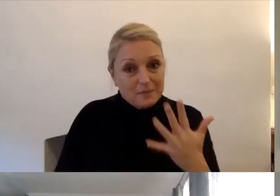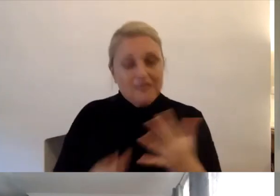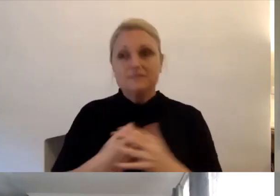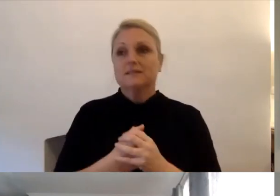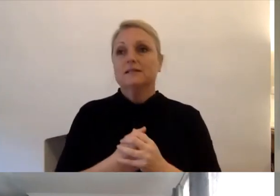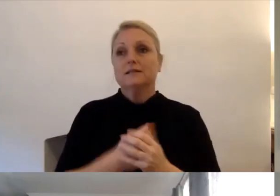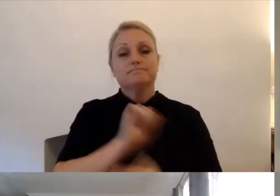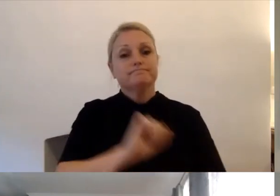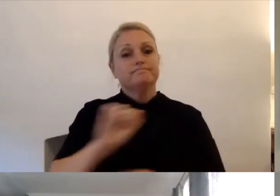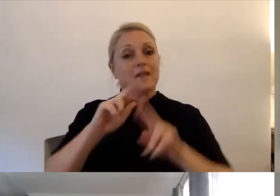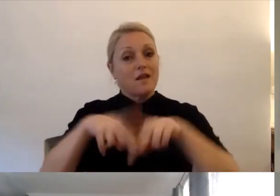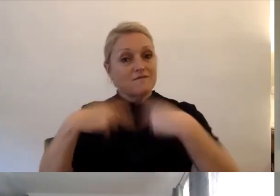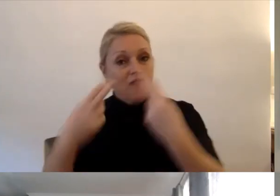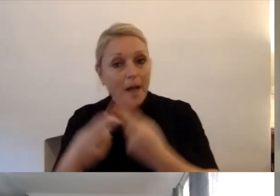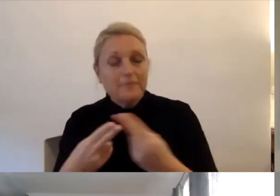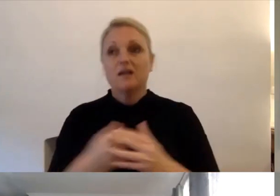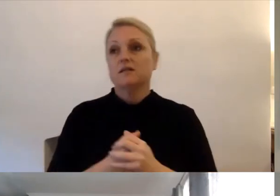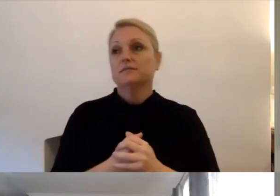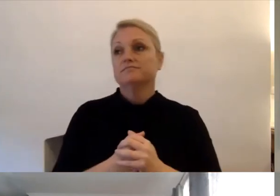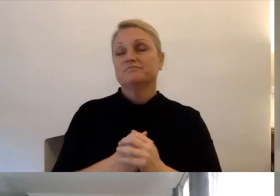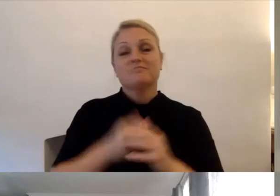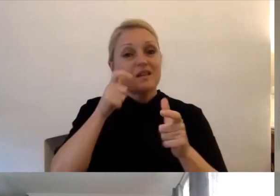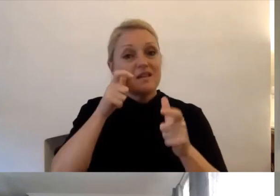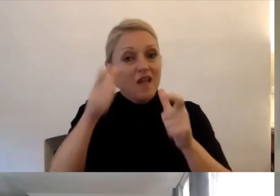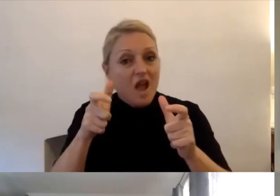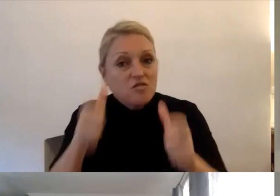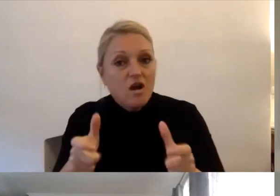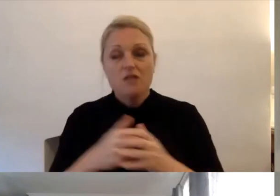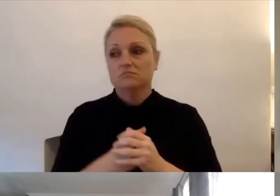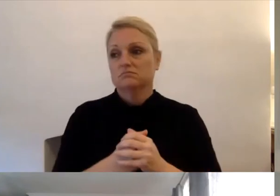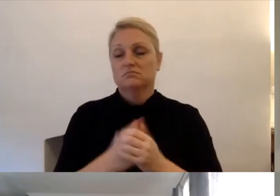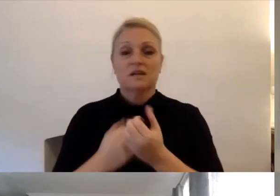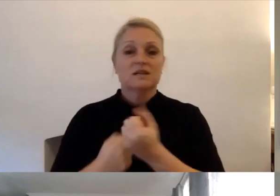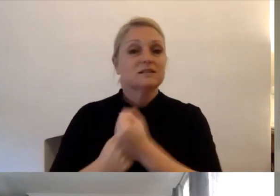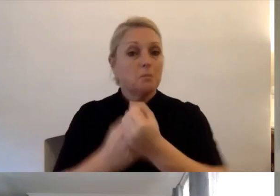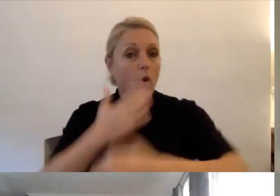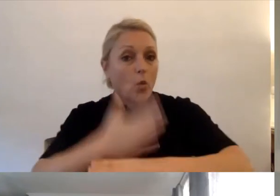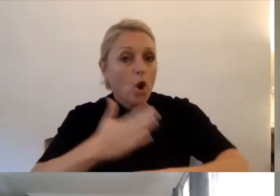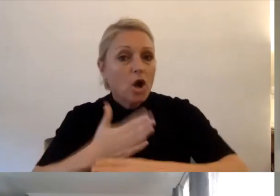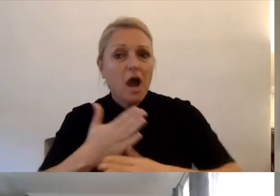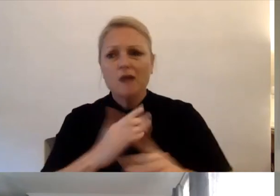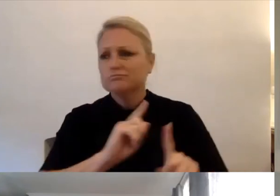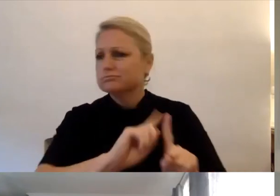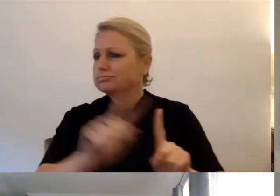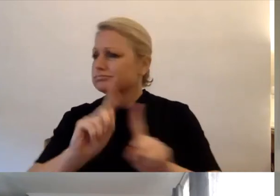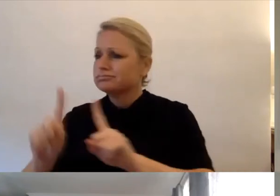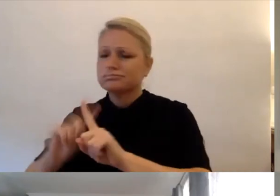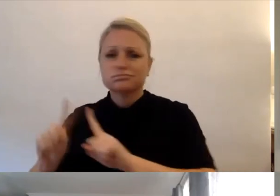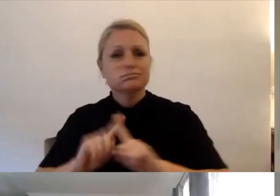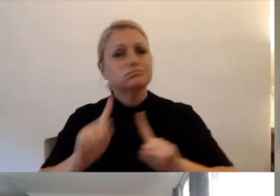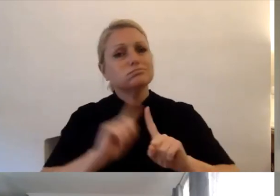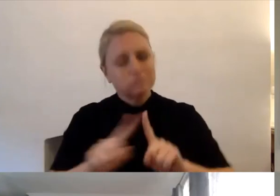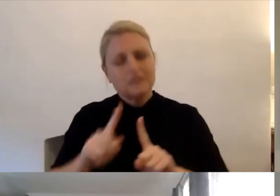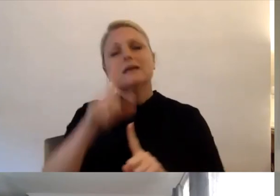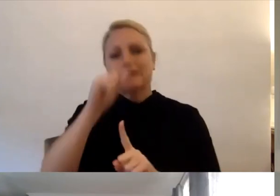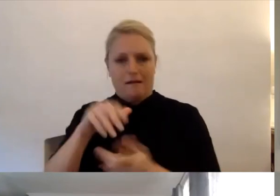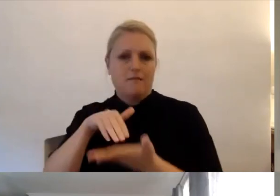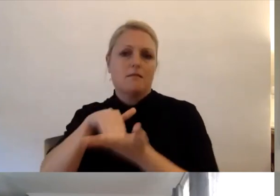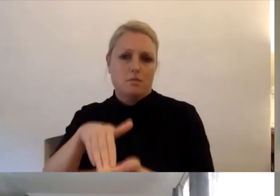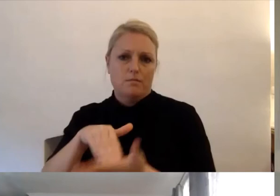members or it could be their carer or their support worker is able to access counselling support.